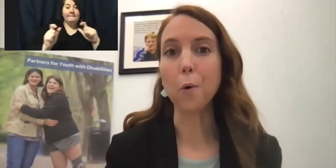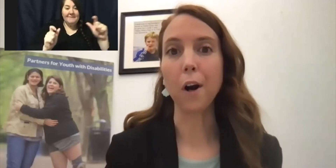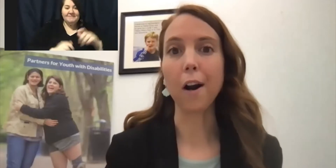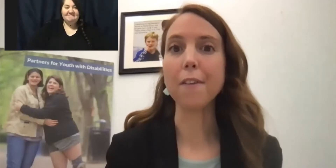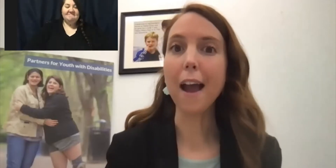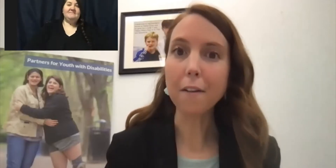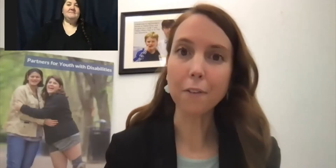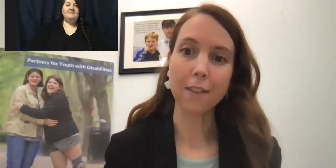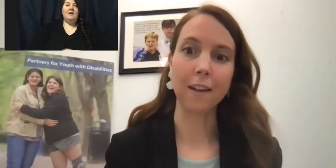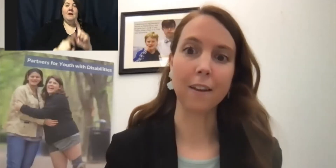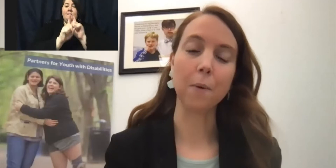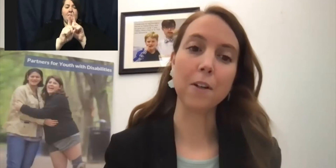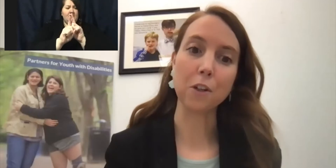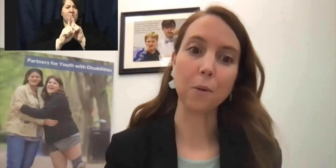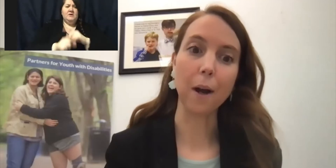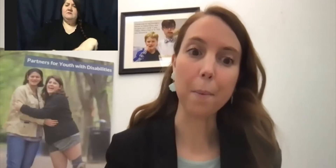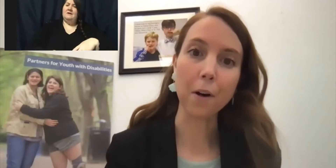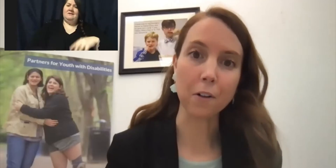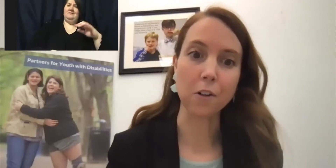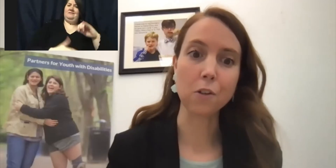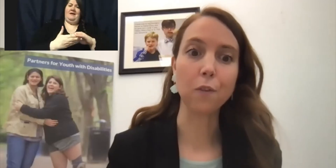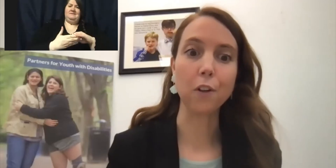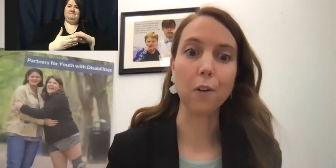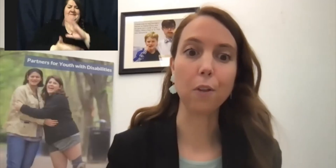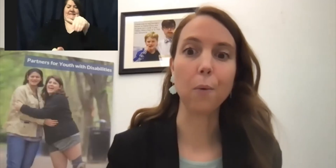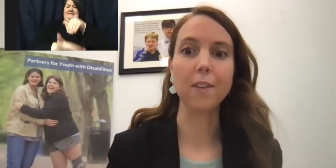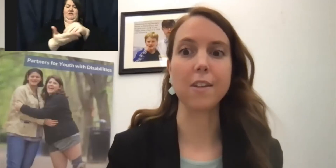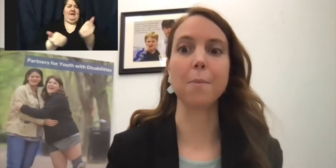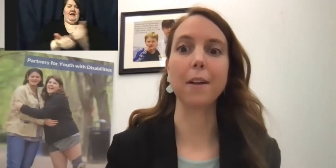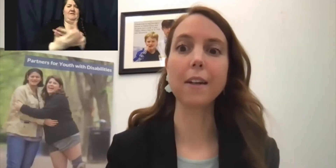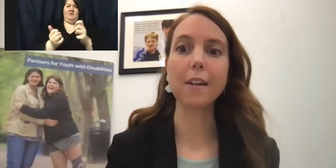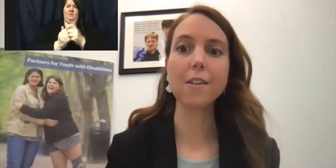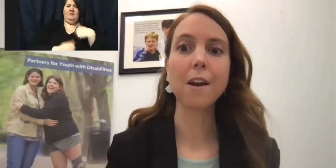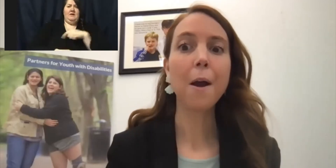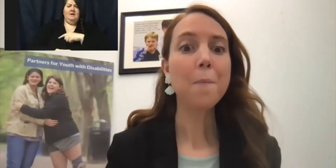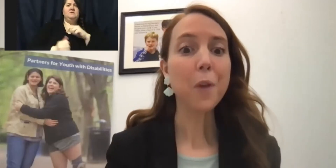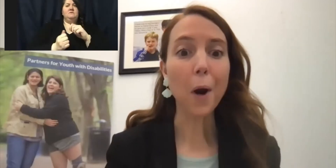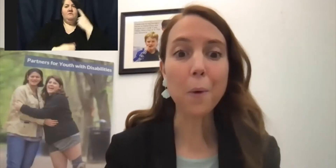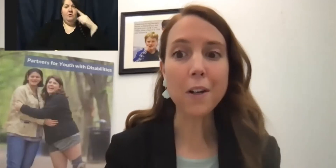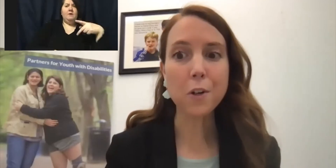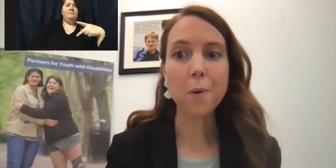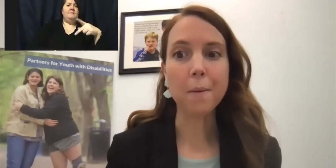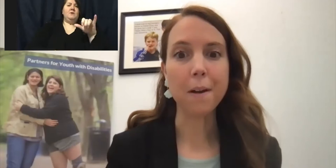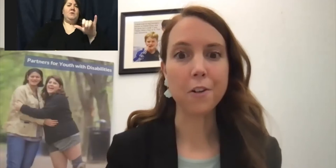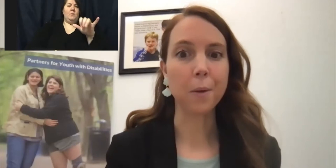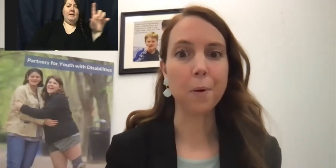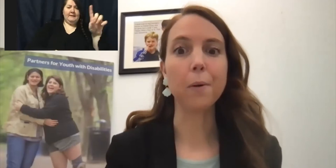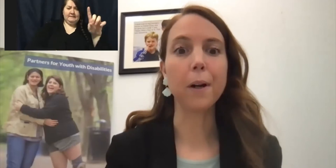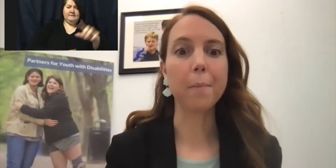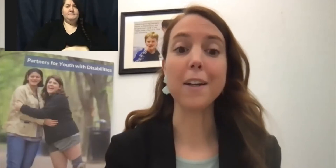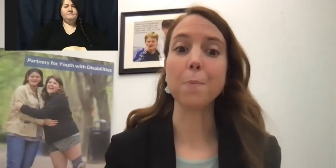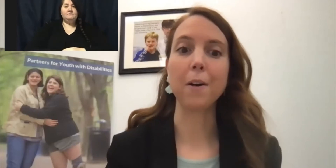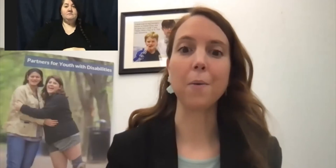the core of everything that we do at Partners for Youth with Disabilities. Our one-to-one mentoring